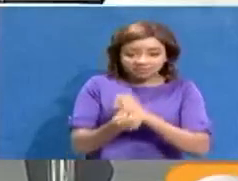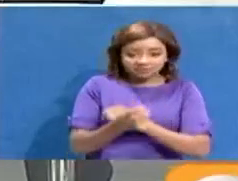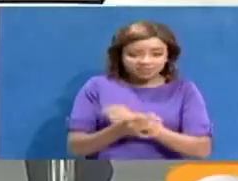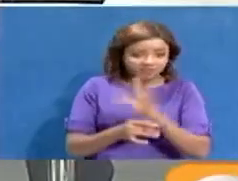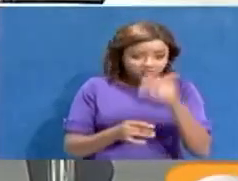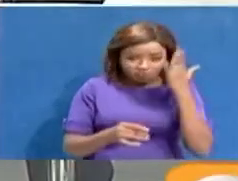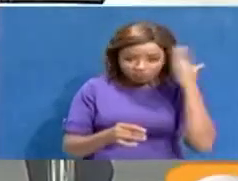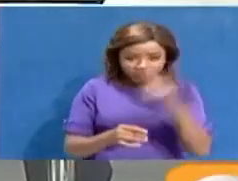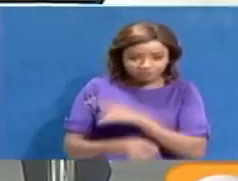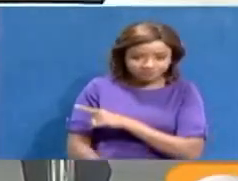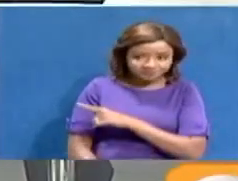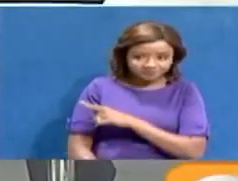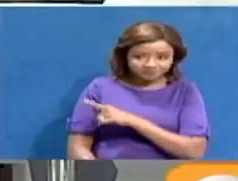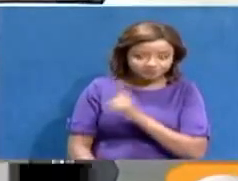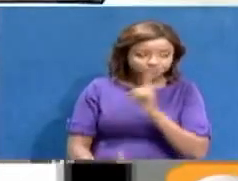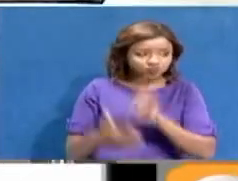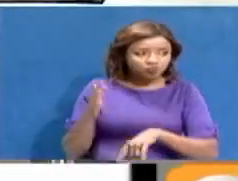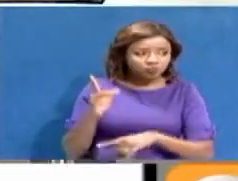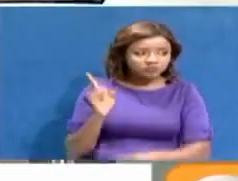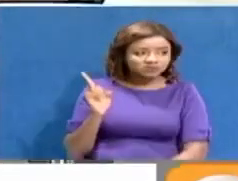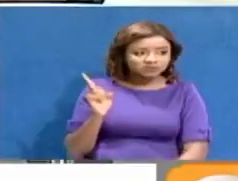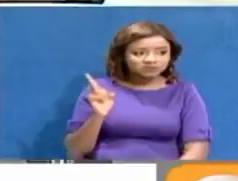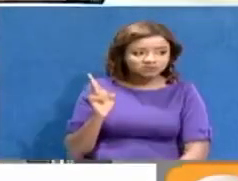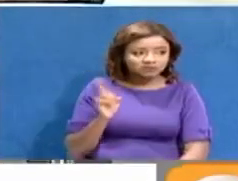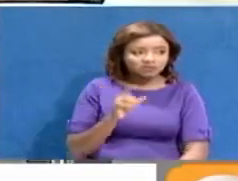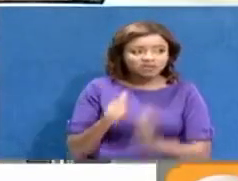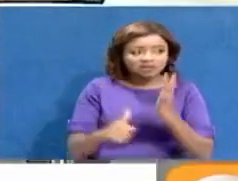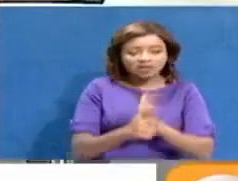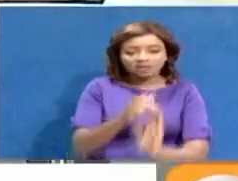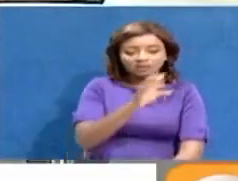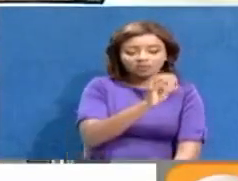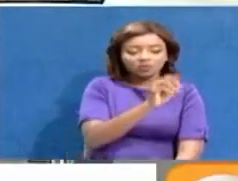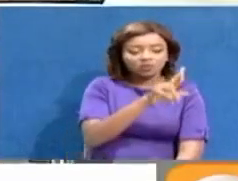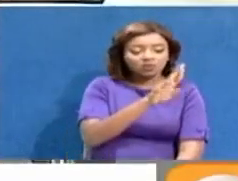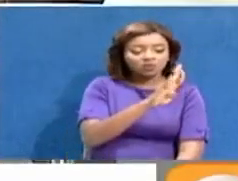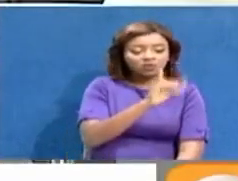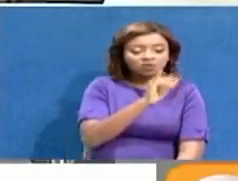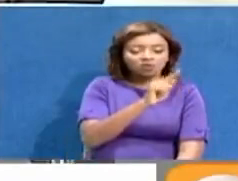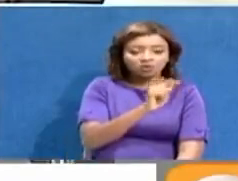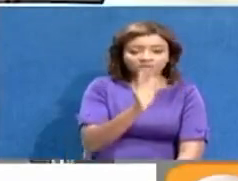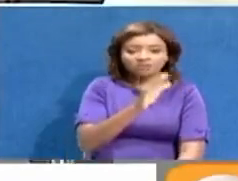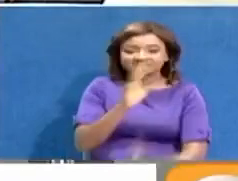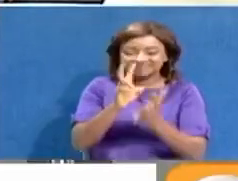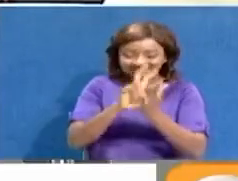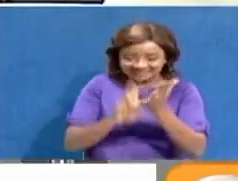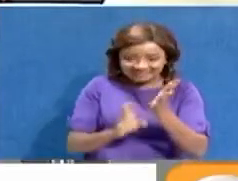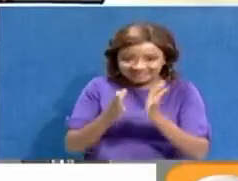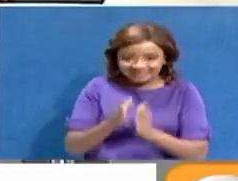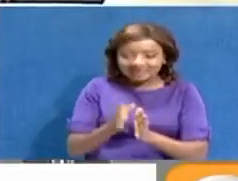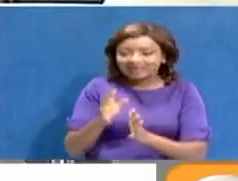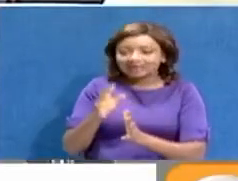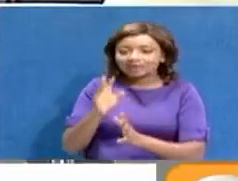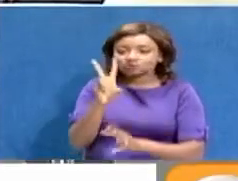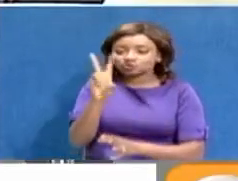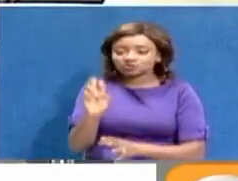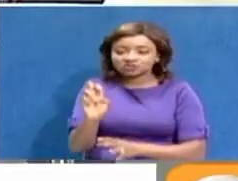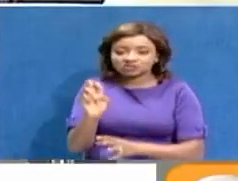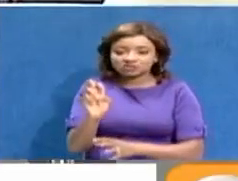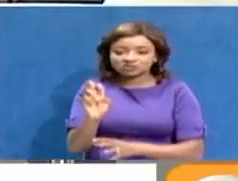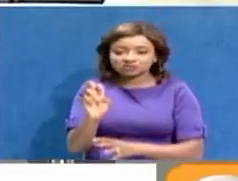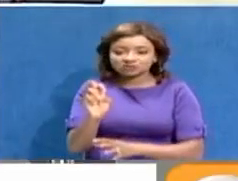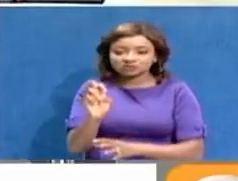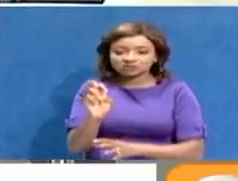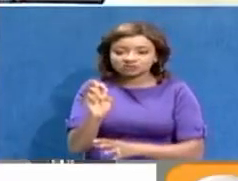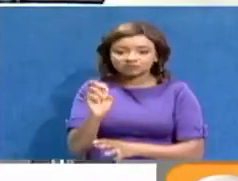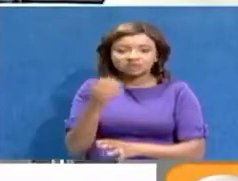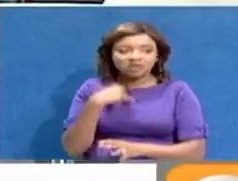Do you know what that is? It's called the Orbit Reader 20. It is meant for candidates with special needs. It has three modes there.